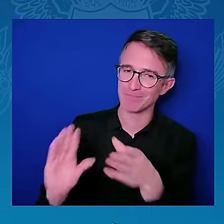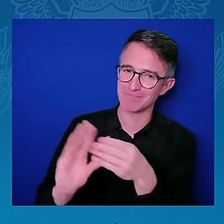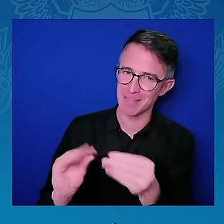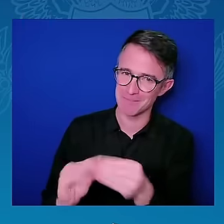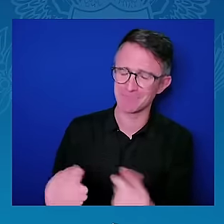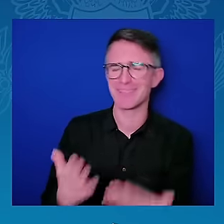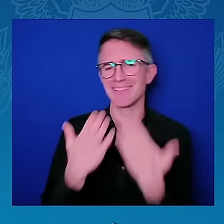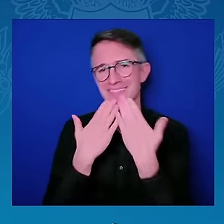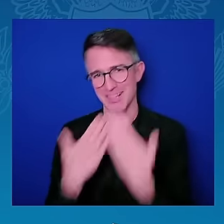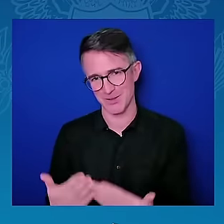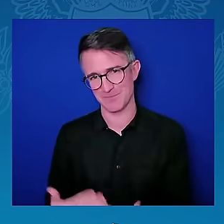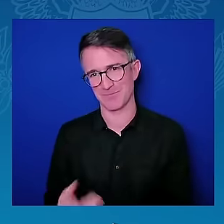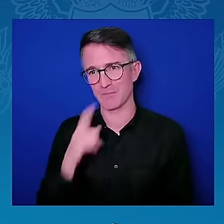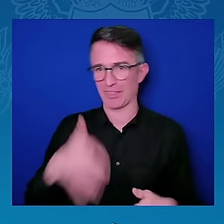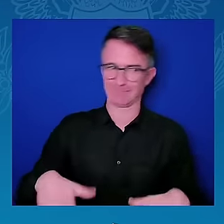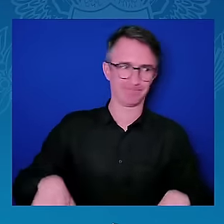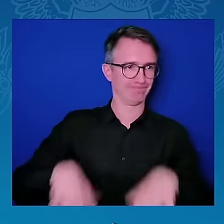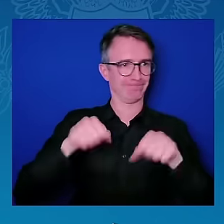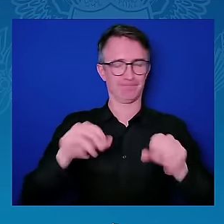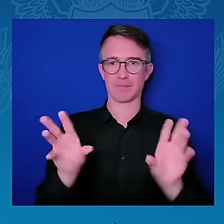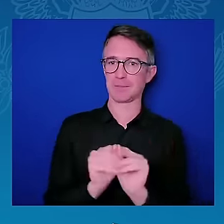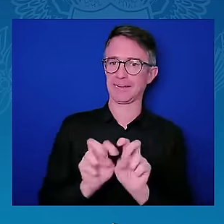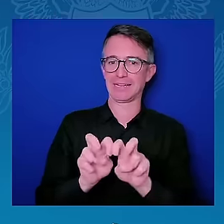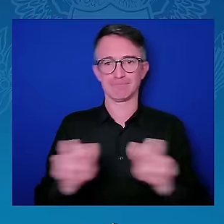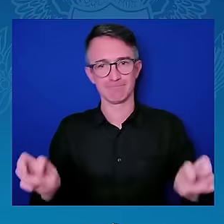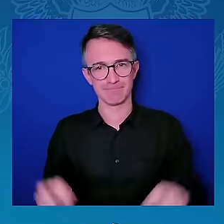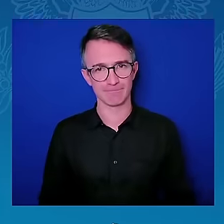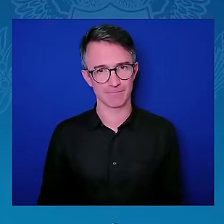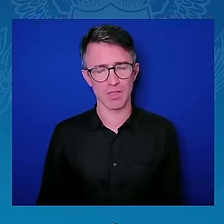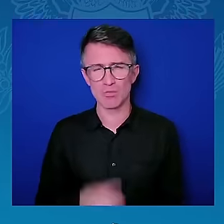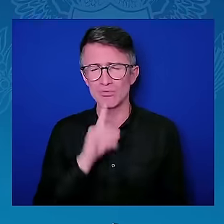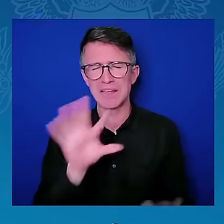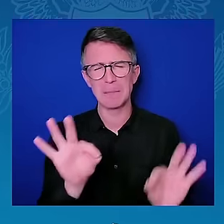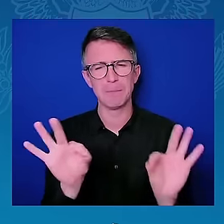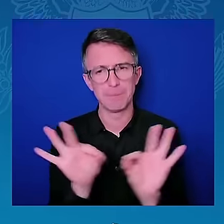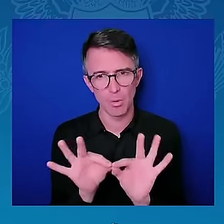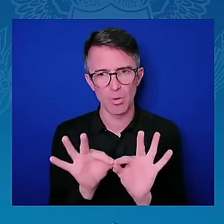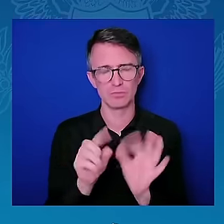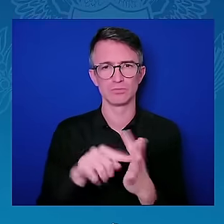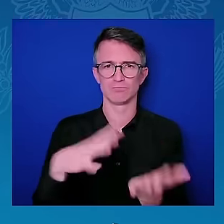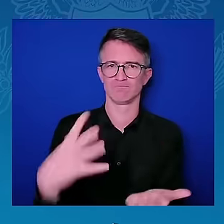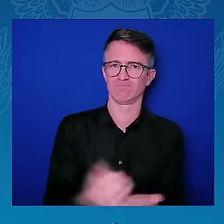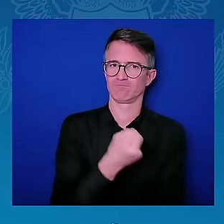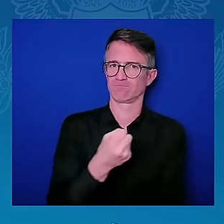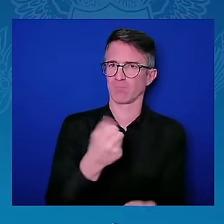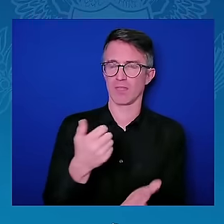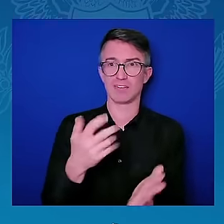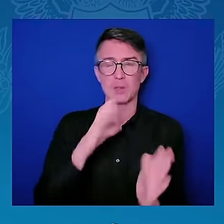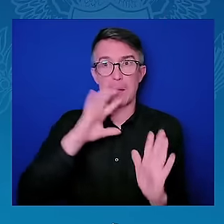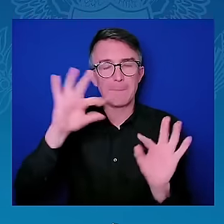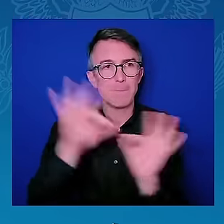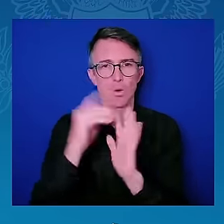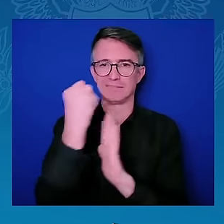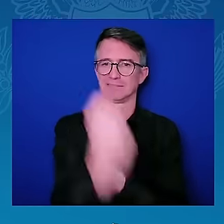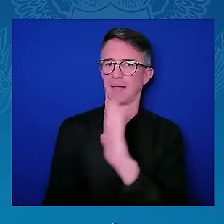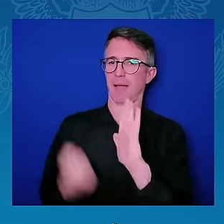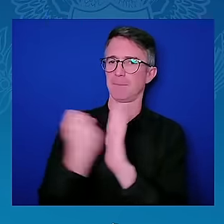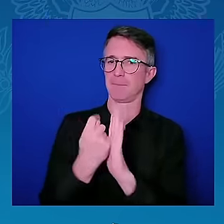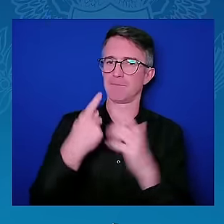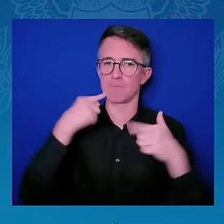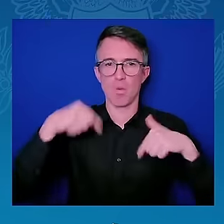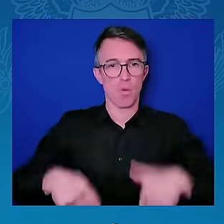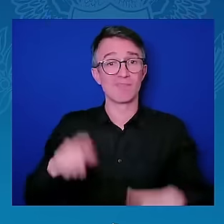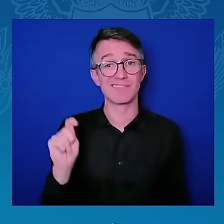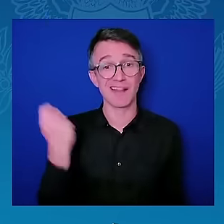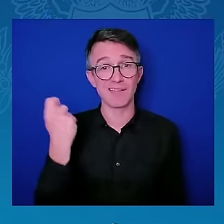Speaking about technology and speaking about opportunities in the technology space, three things come to my